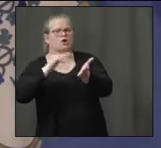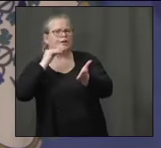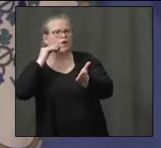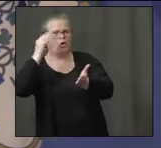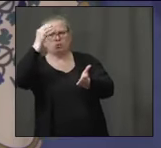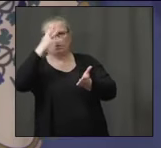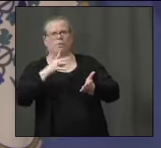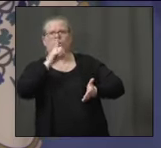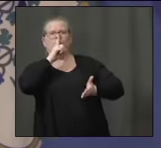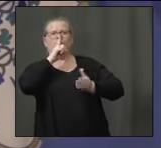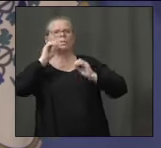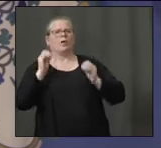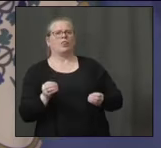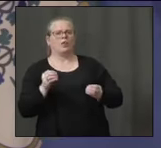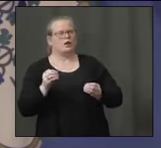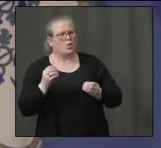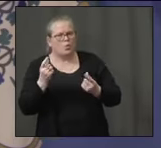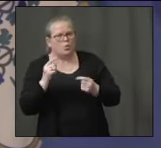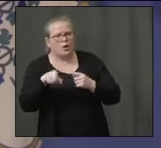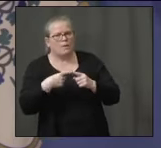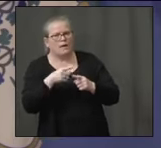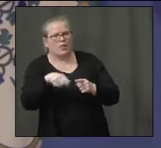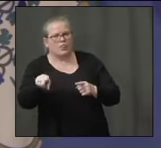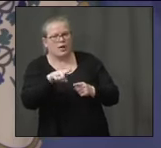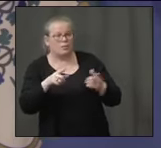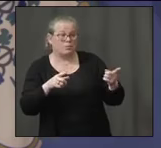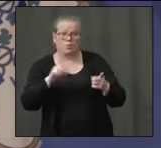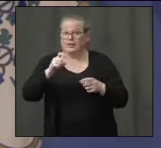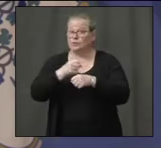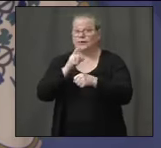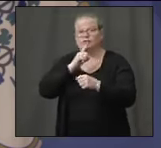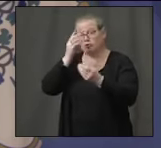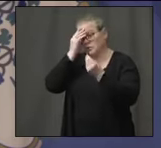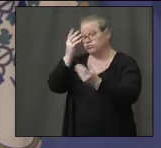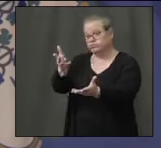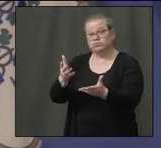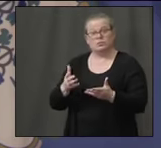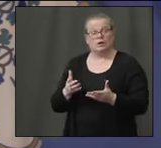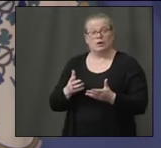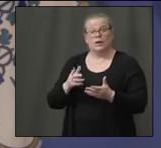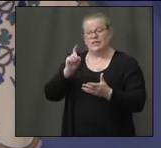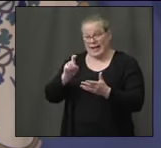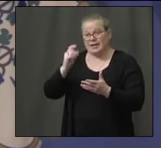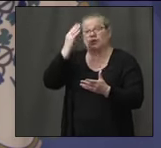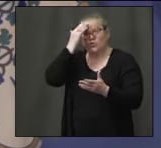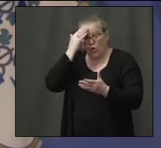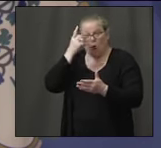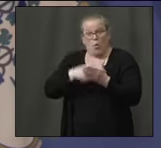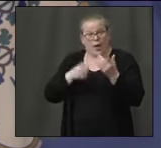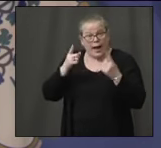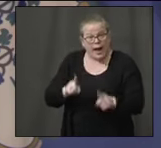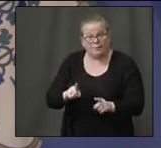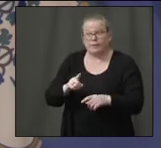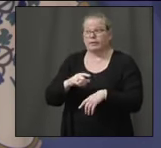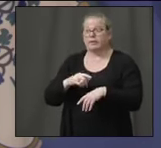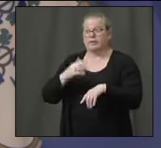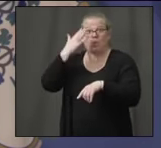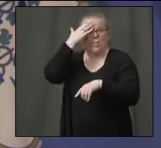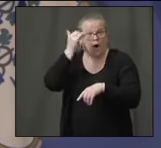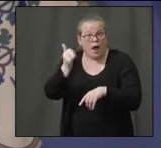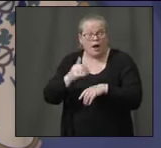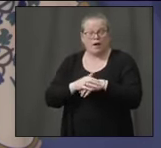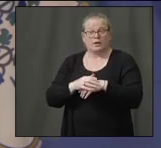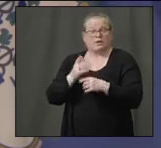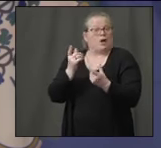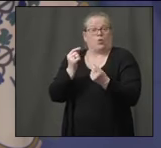in the dark. They know through total transparency what happened, why it happened, and what we're doing to make sure it never